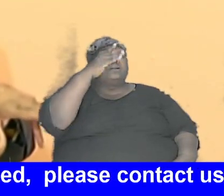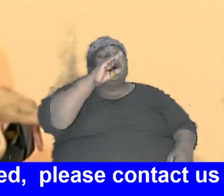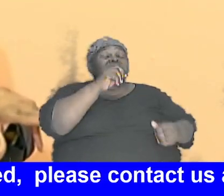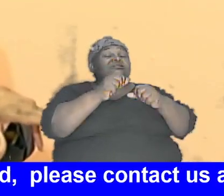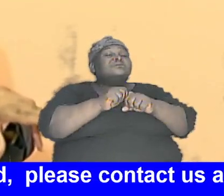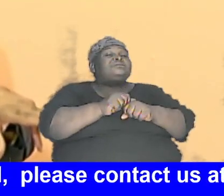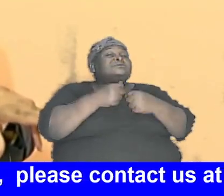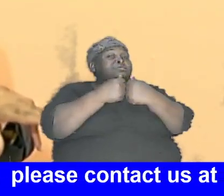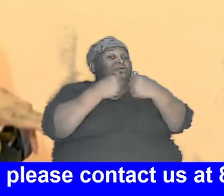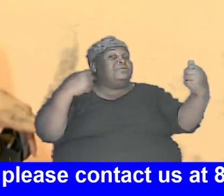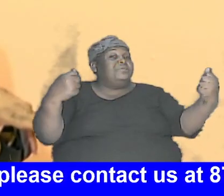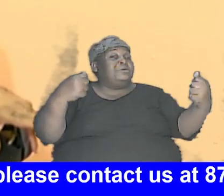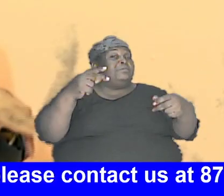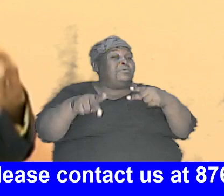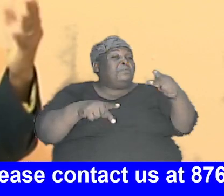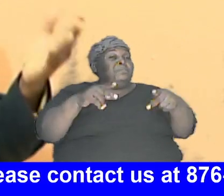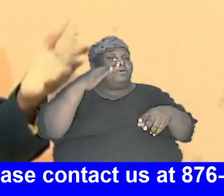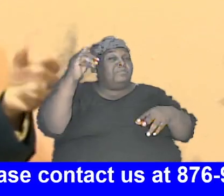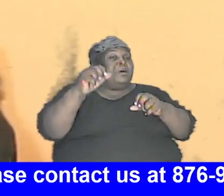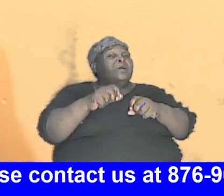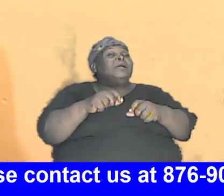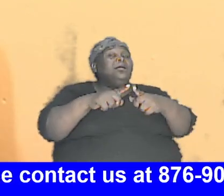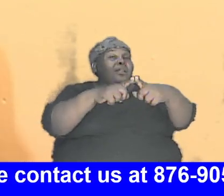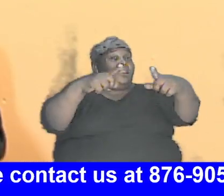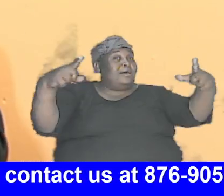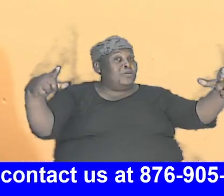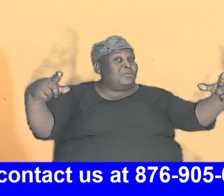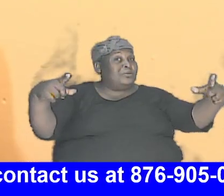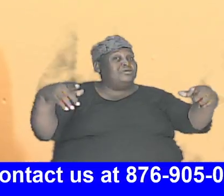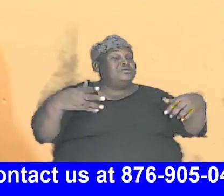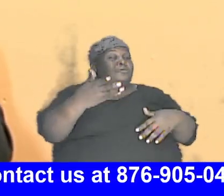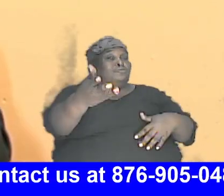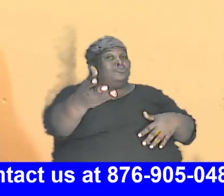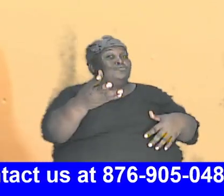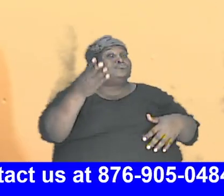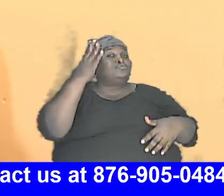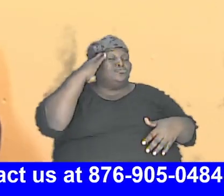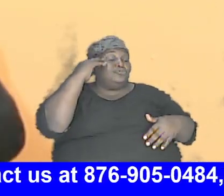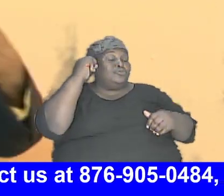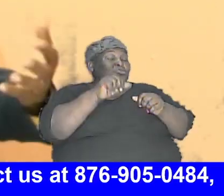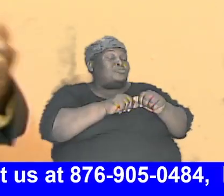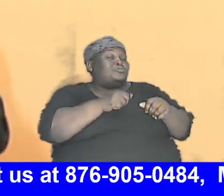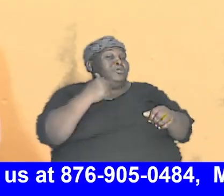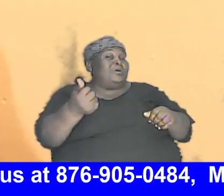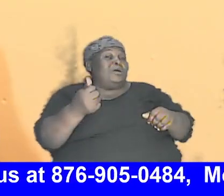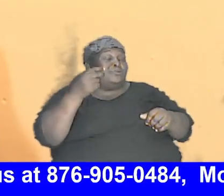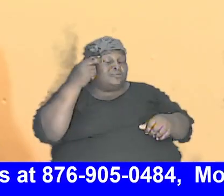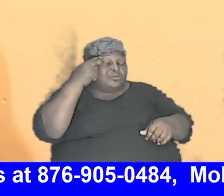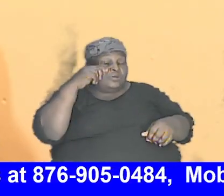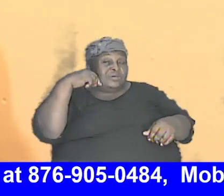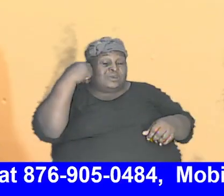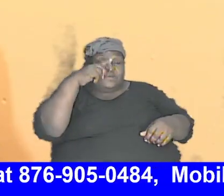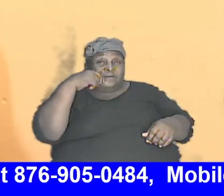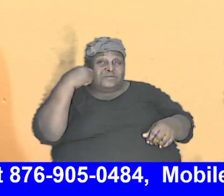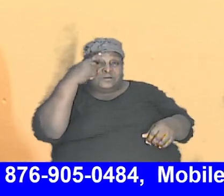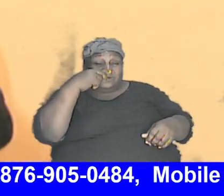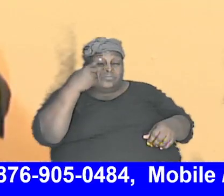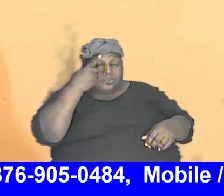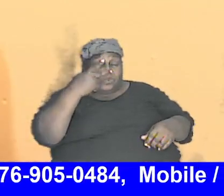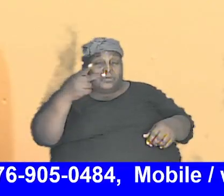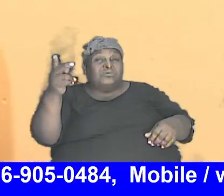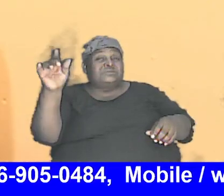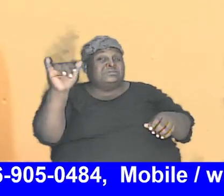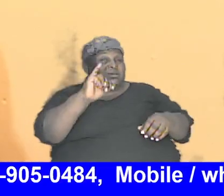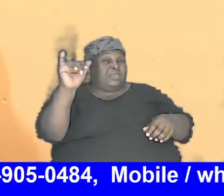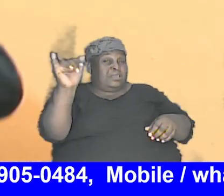people by languages and possibly those who knew each other those who looked alike those who spoke the same language